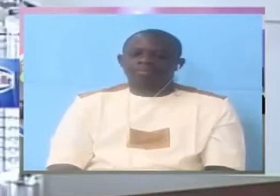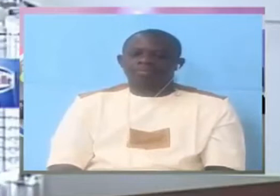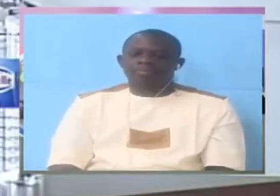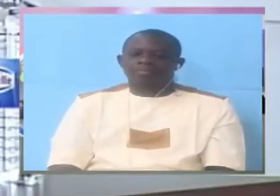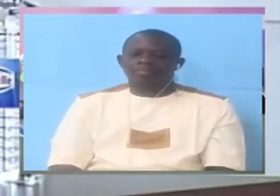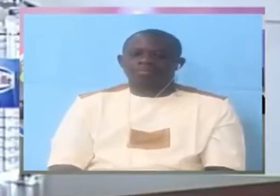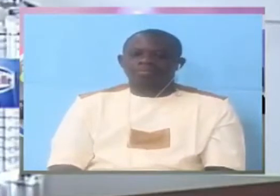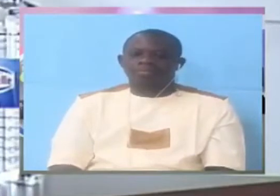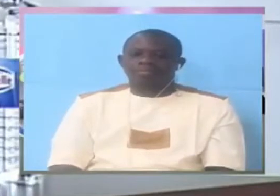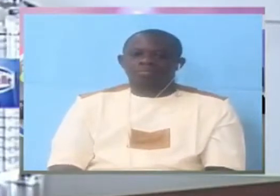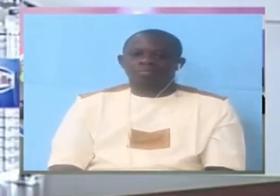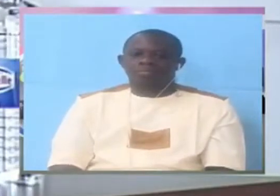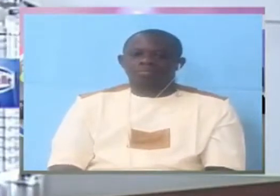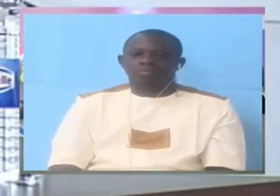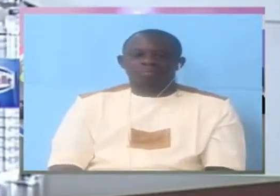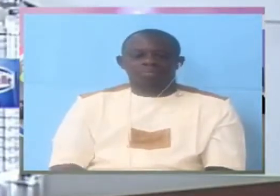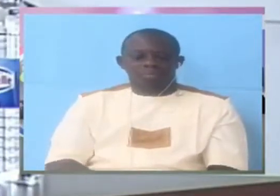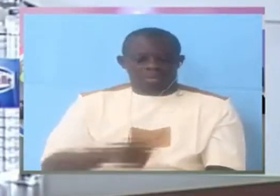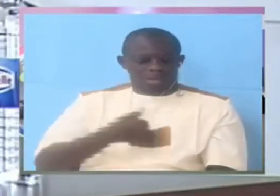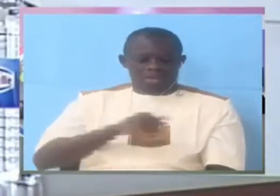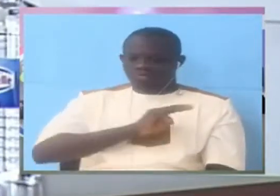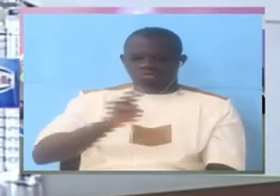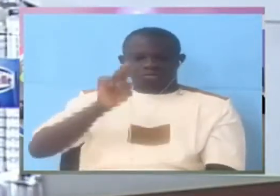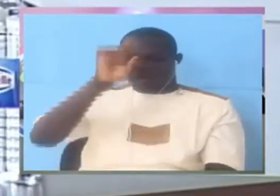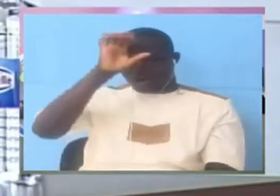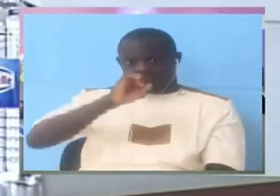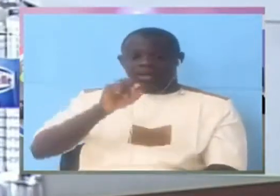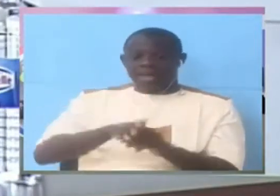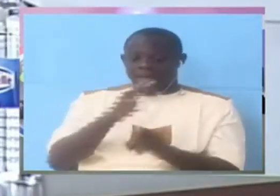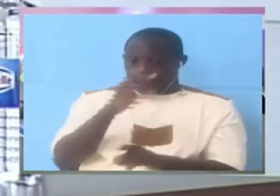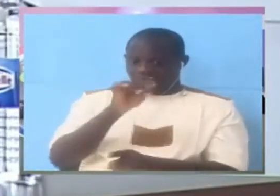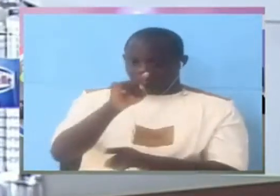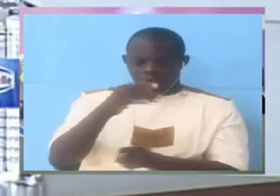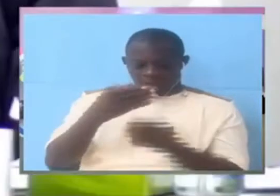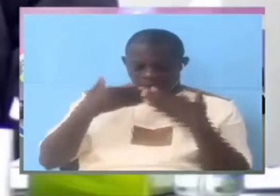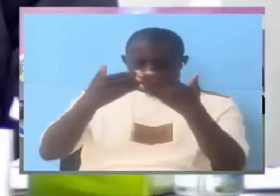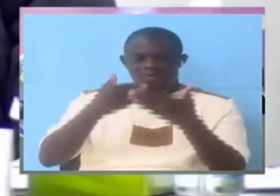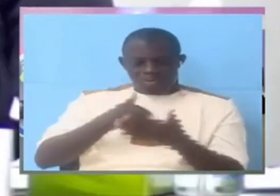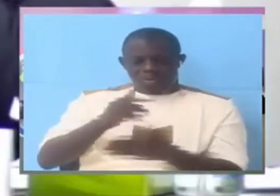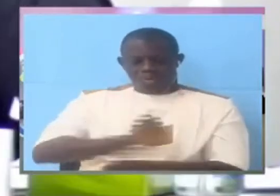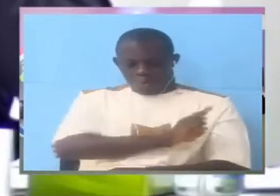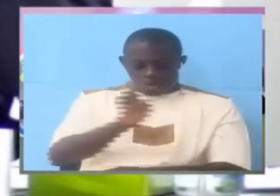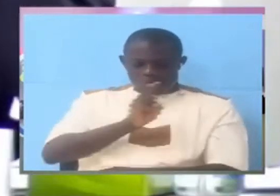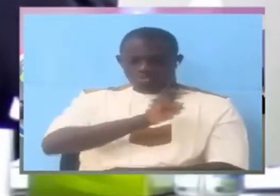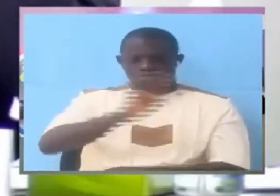I don't understand you because if you are telling me we don't know I say you either did not know